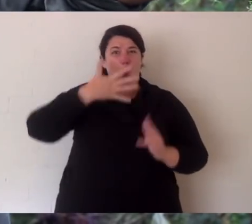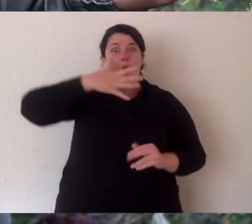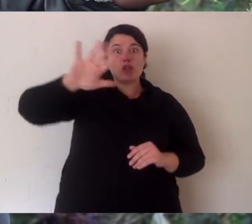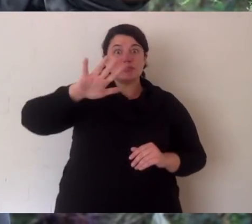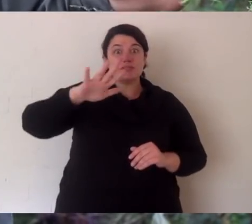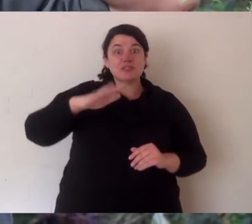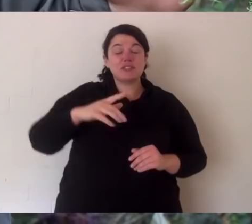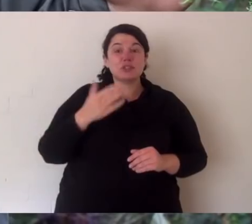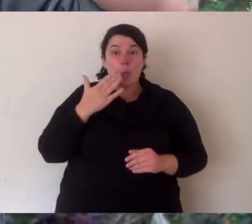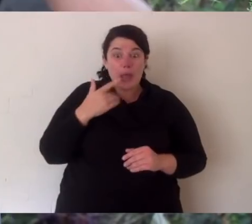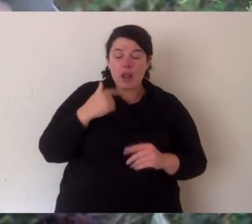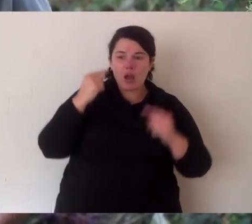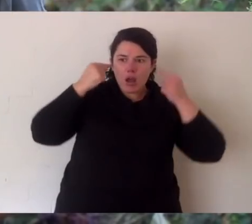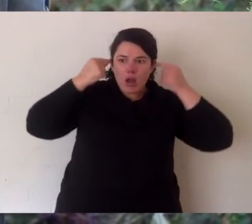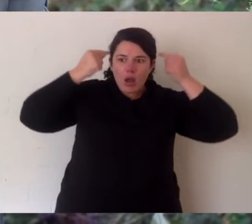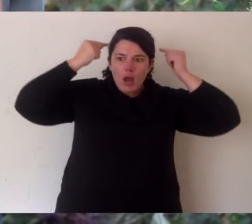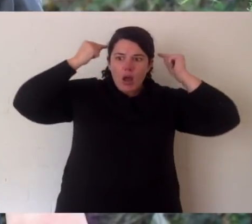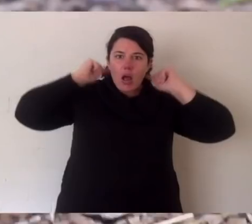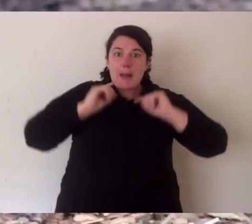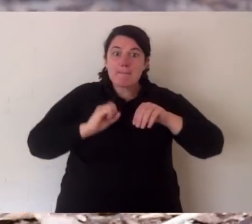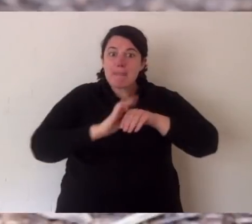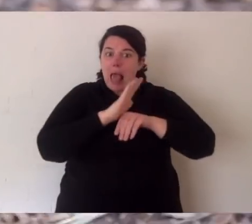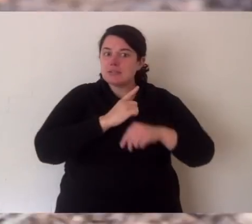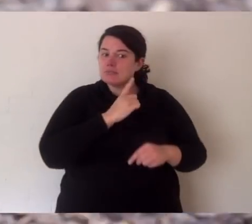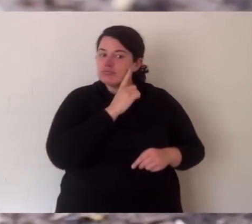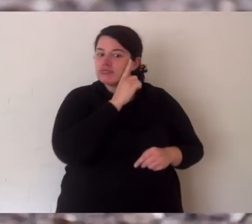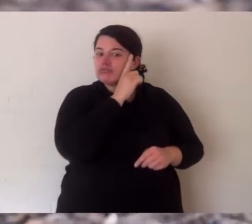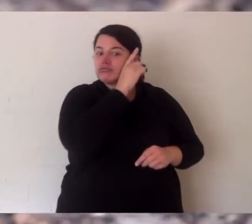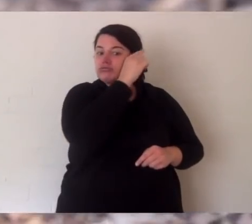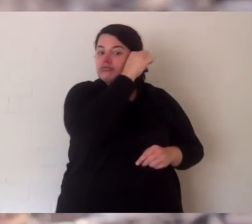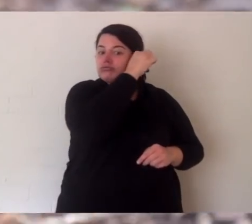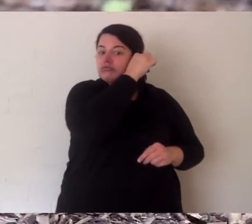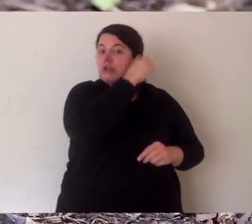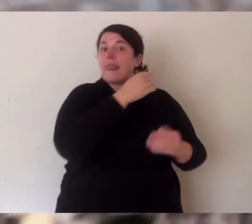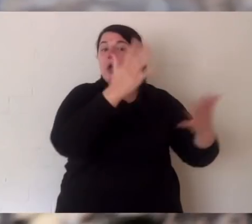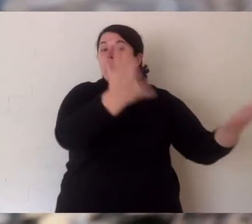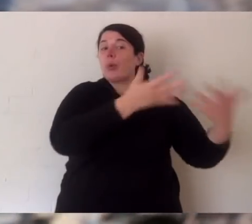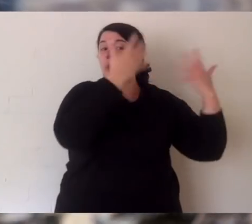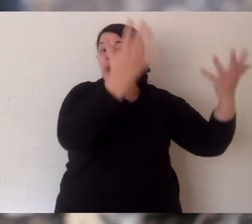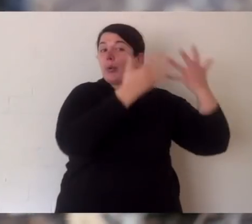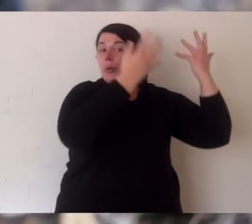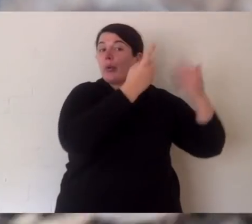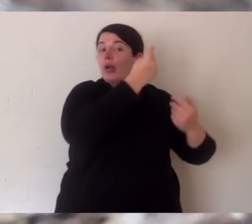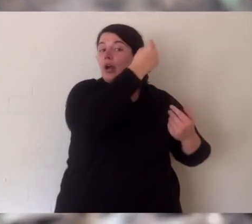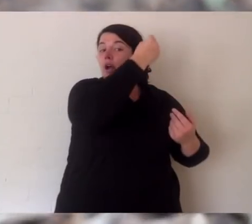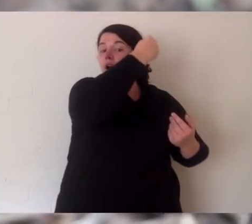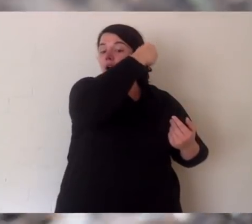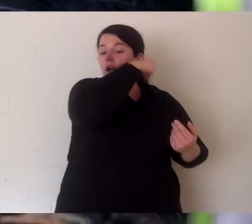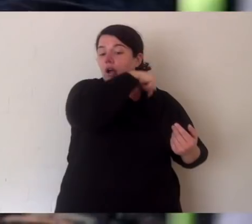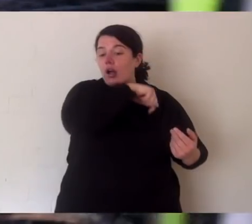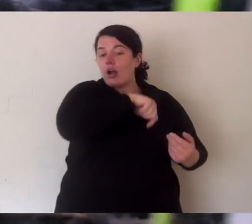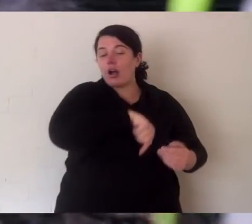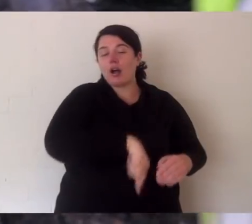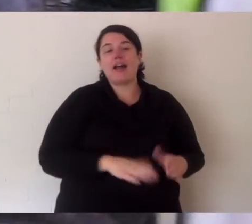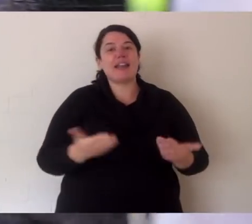turn bright red. That's how they cool down. So what they do is when they get hot their ears pump blood